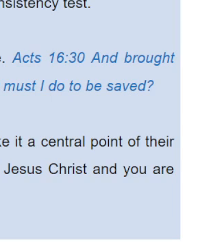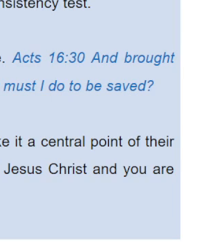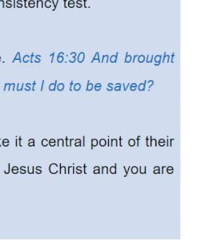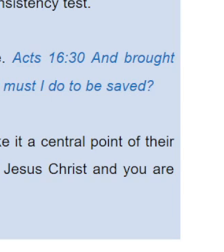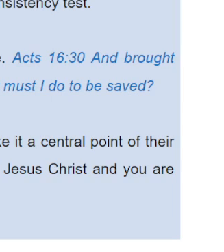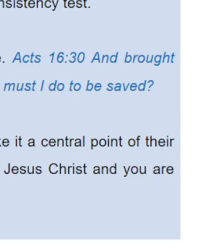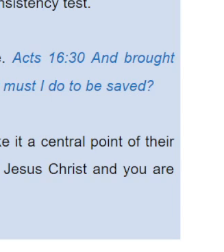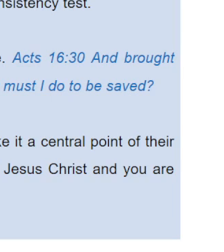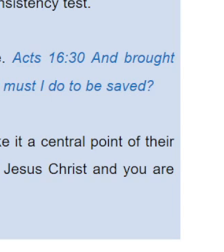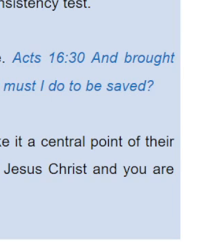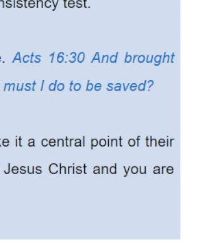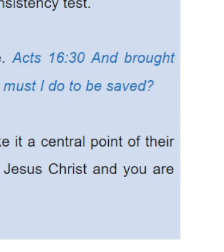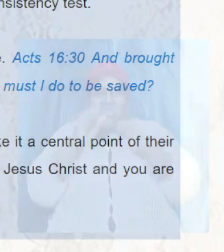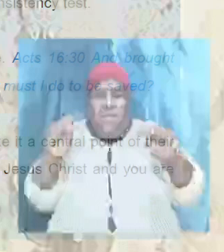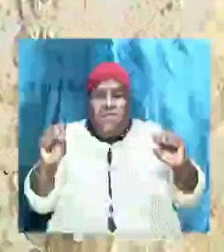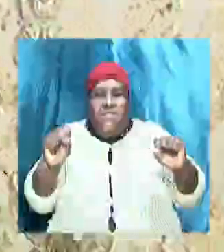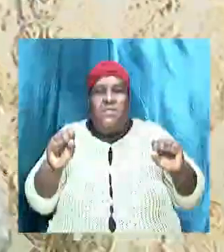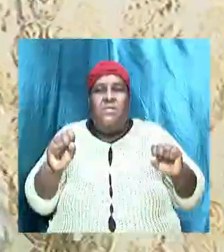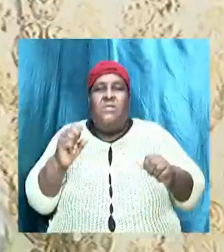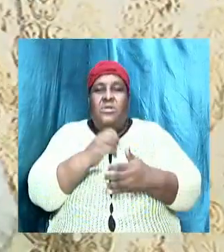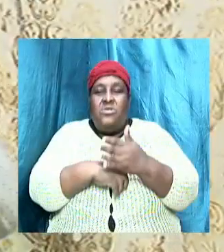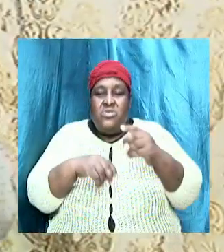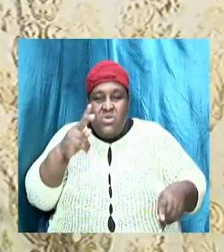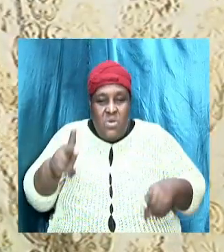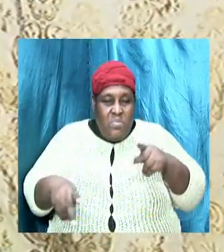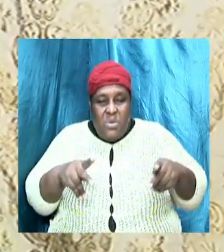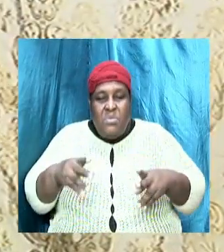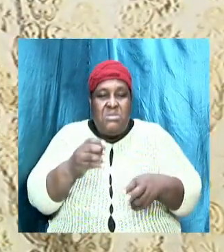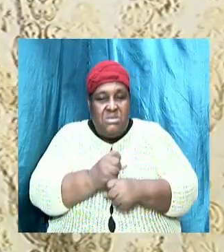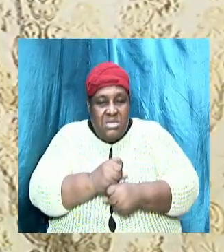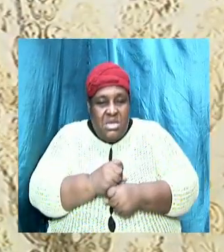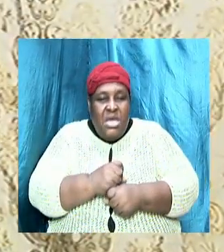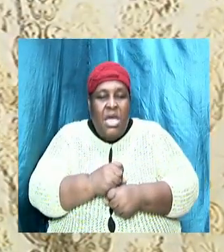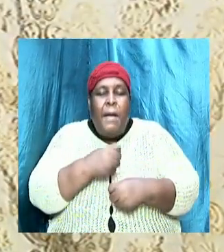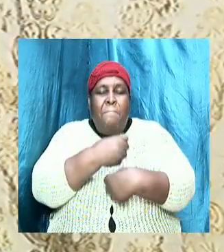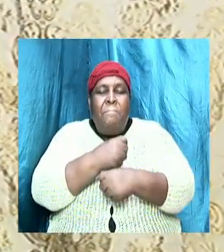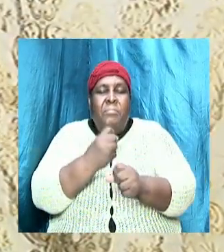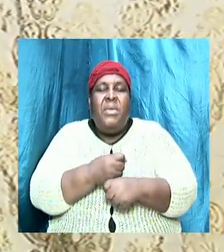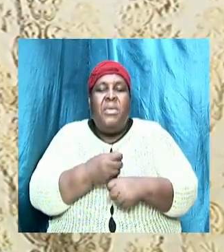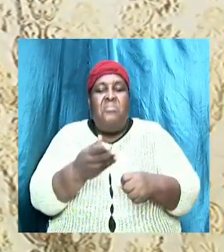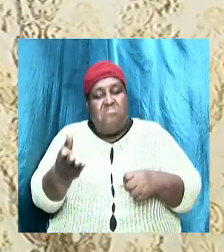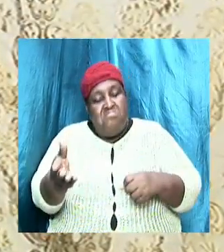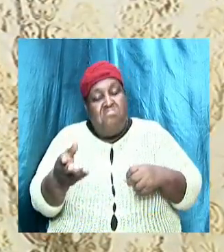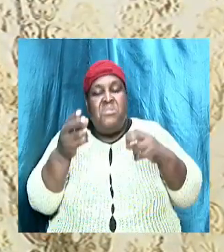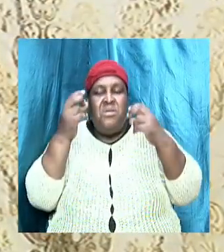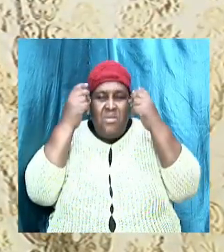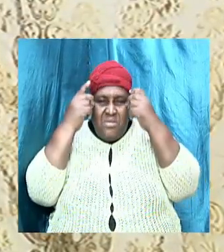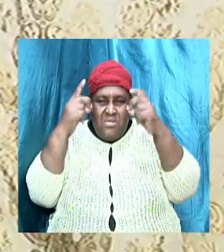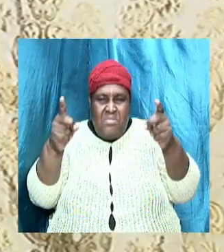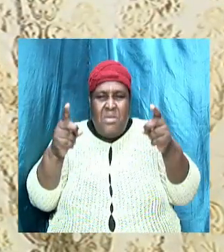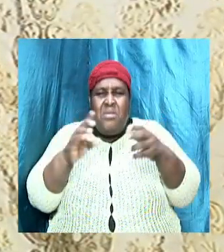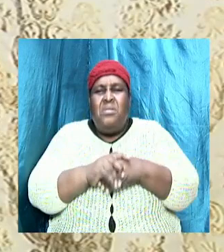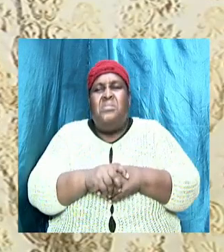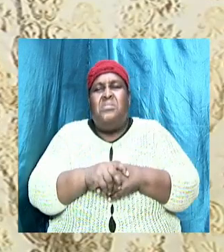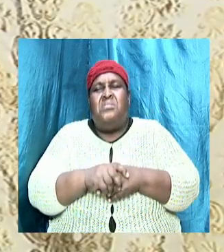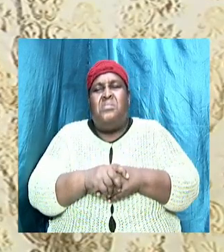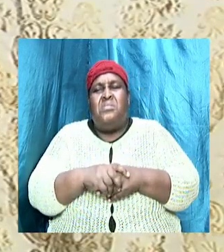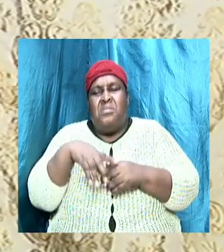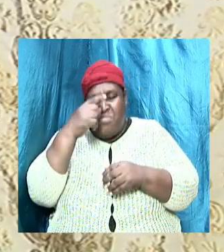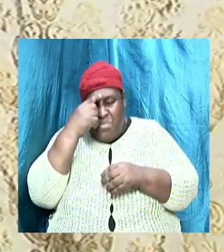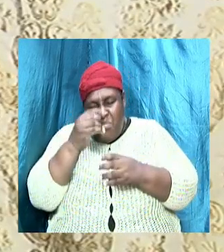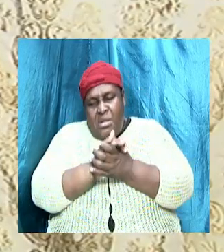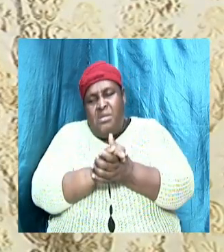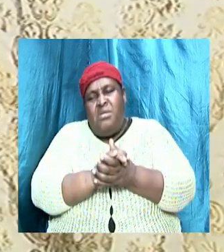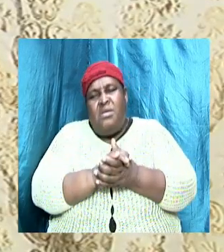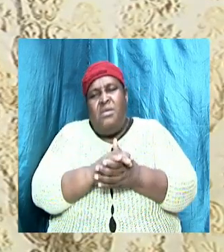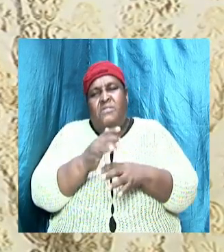Some folks just take this and they make their doctrine and say that all somebody must do in order to be safe is to believe on the Lord